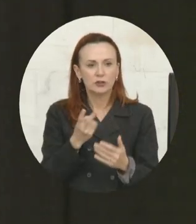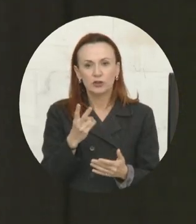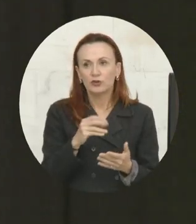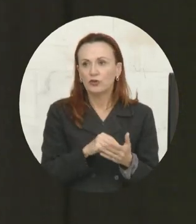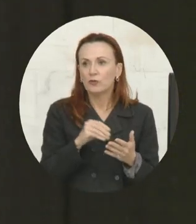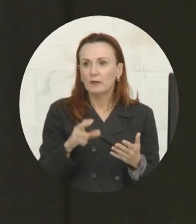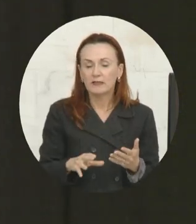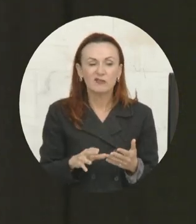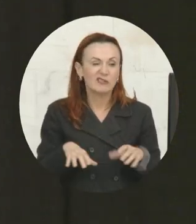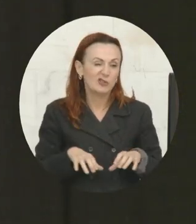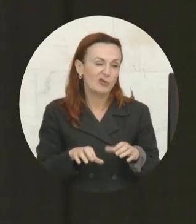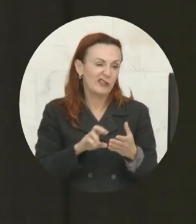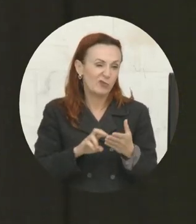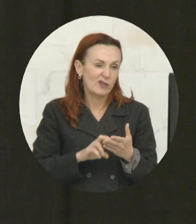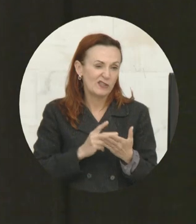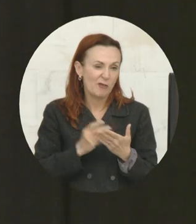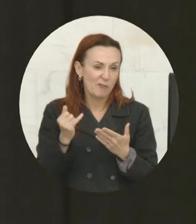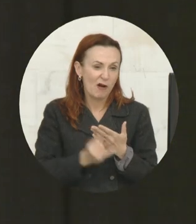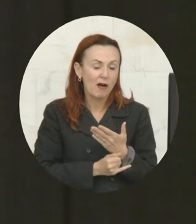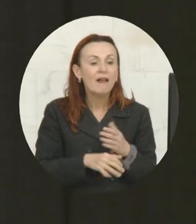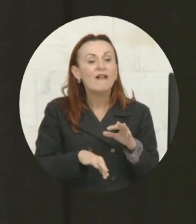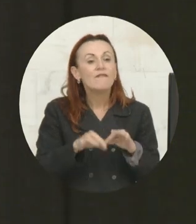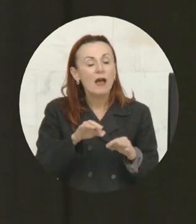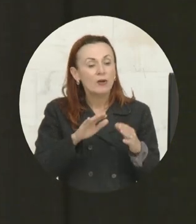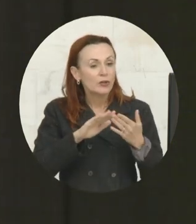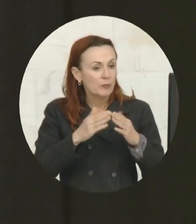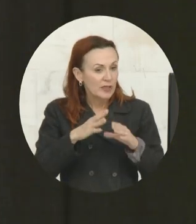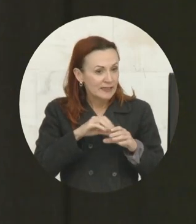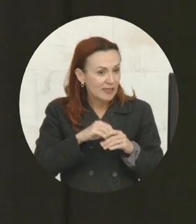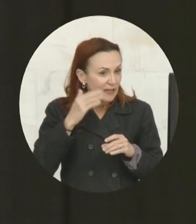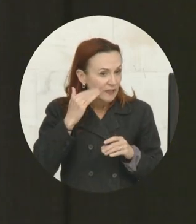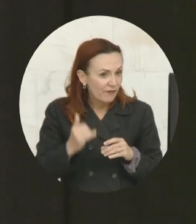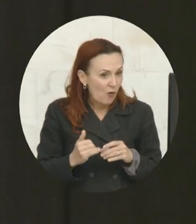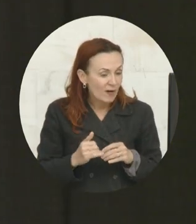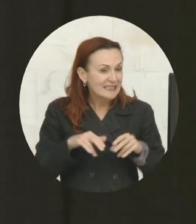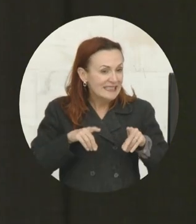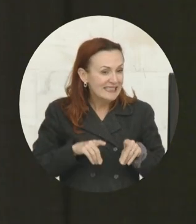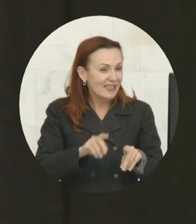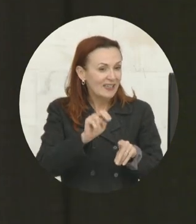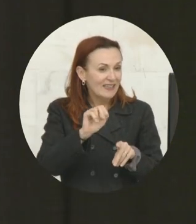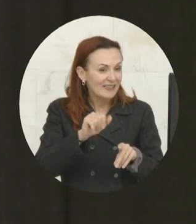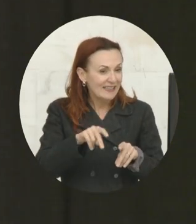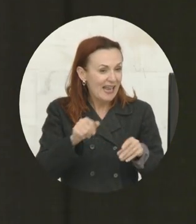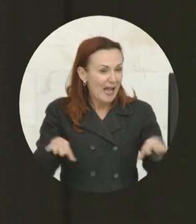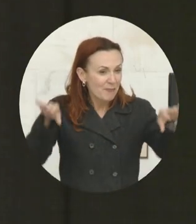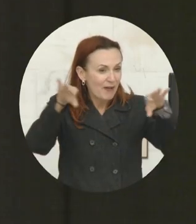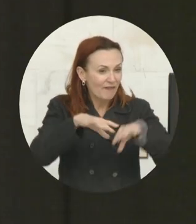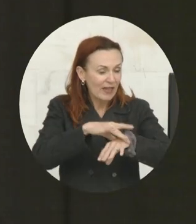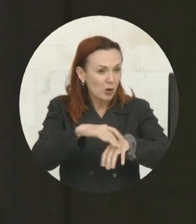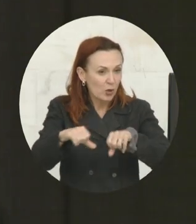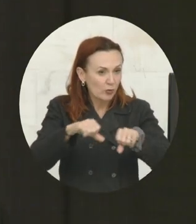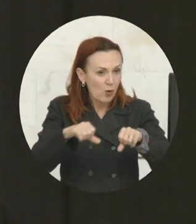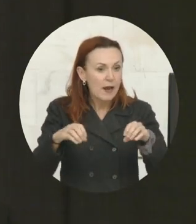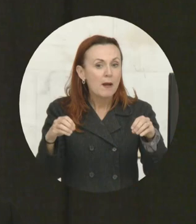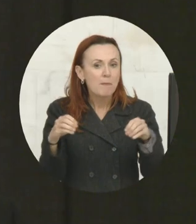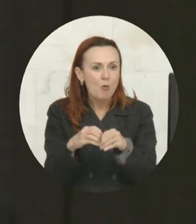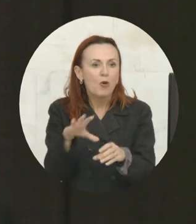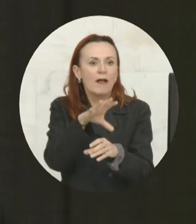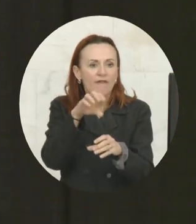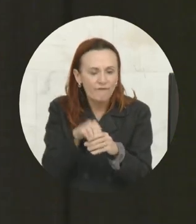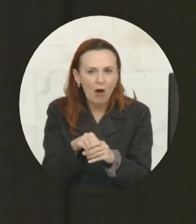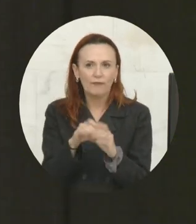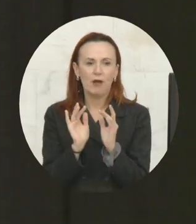doing this as their research projects. We find communities in California during the Napa Valley earthquake that were more online and engaged online civically